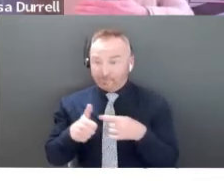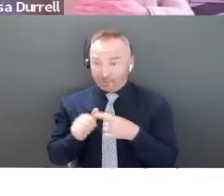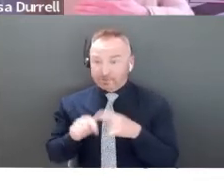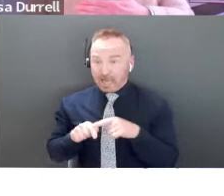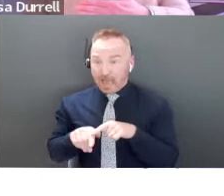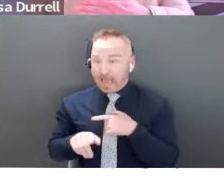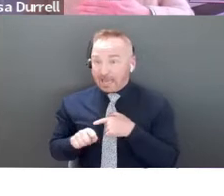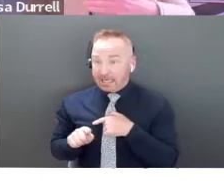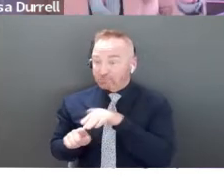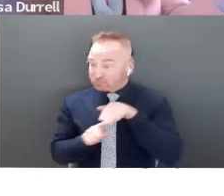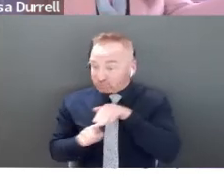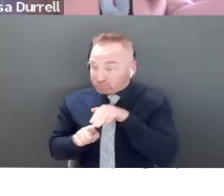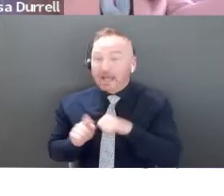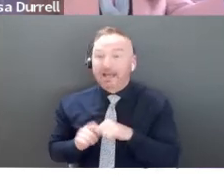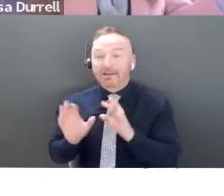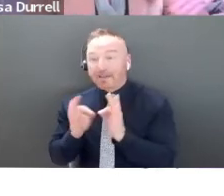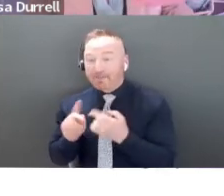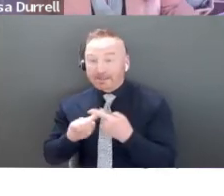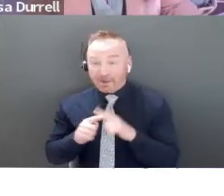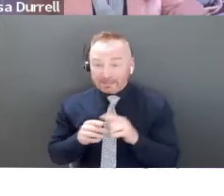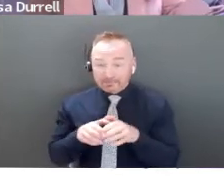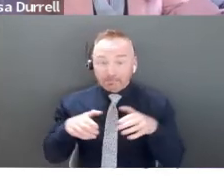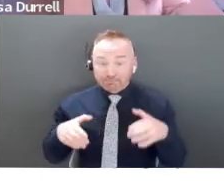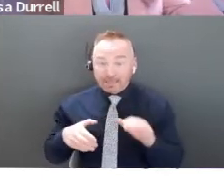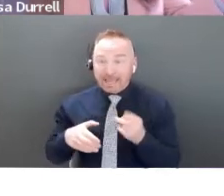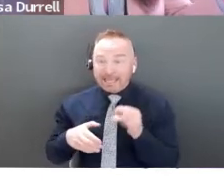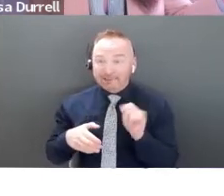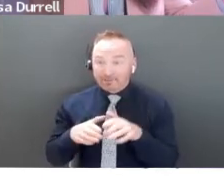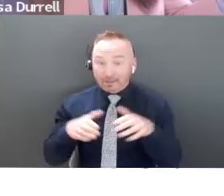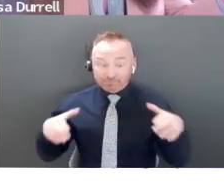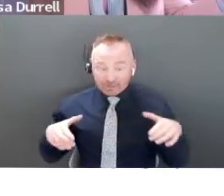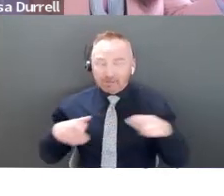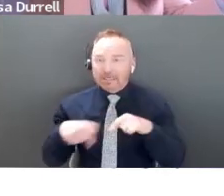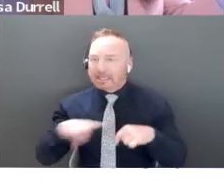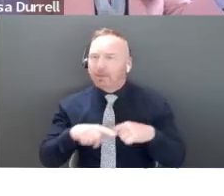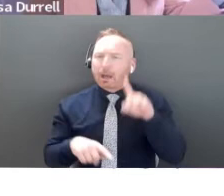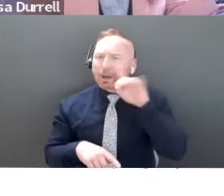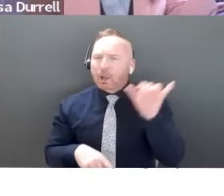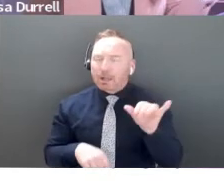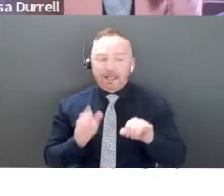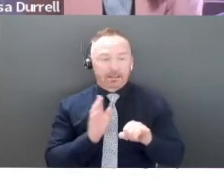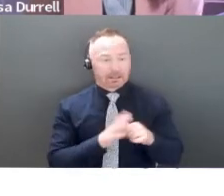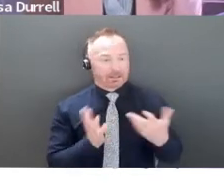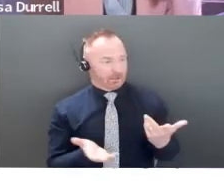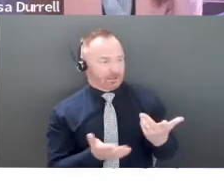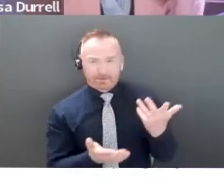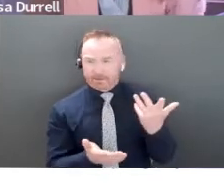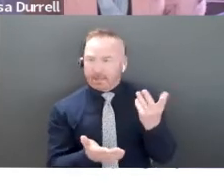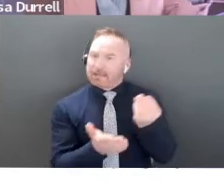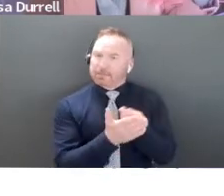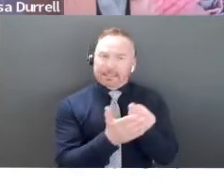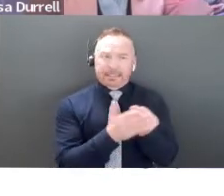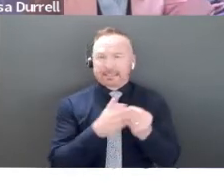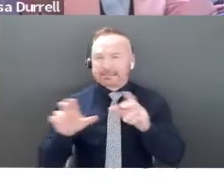you went into this angel round? What did that look like? You know, how much equity is still left in the company? Those kinds of things.